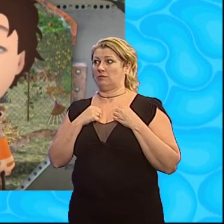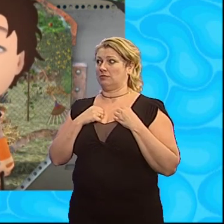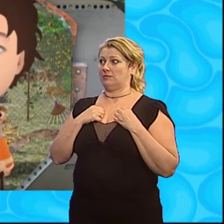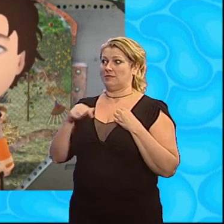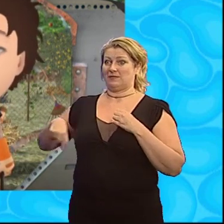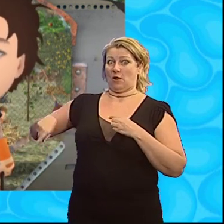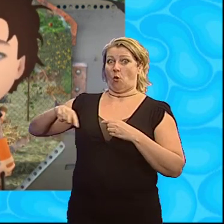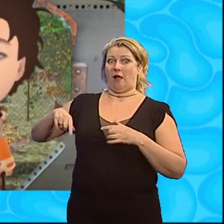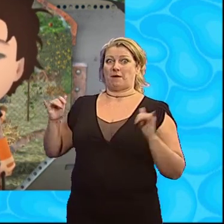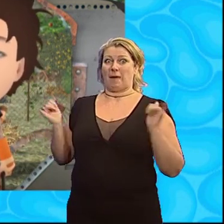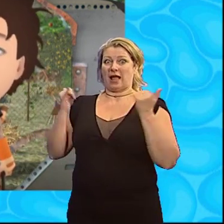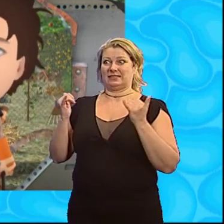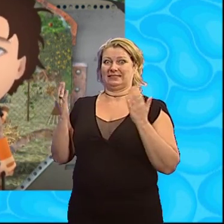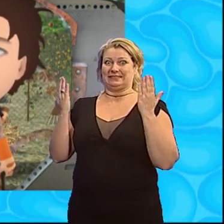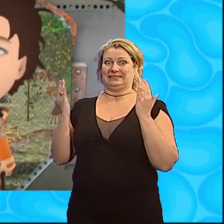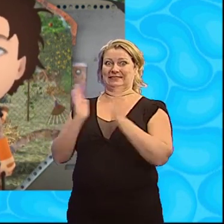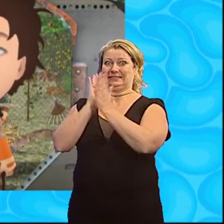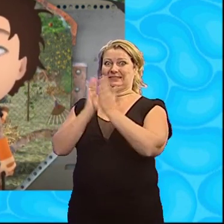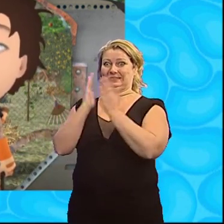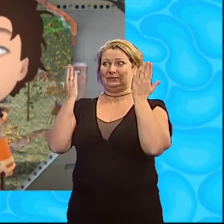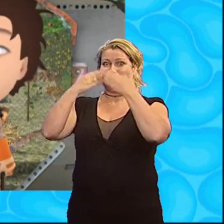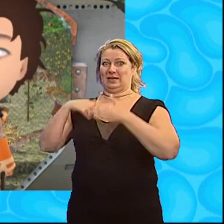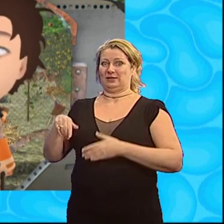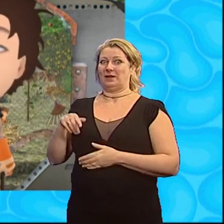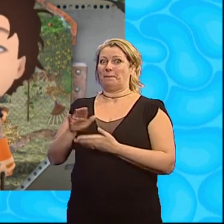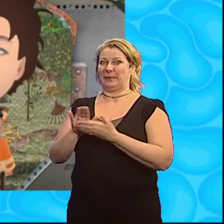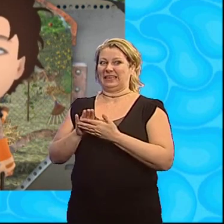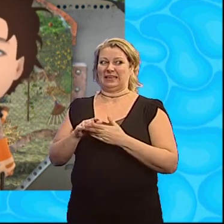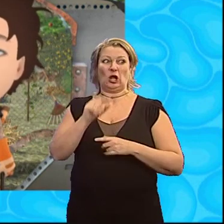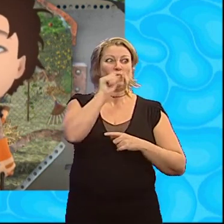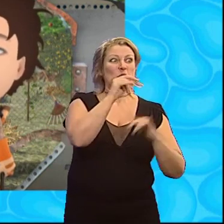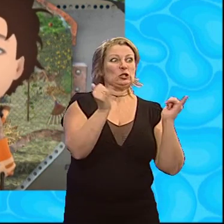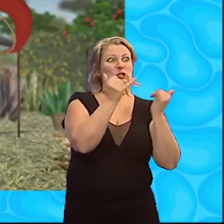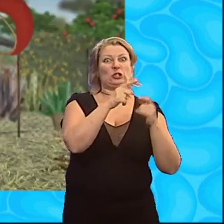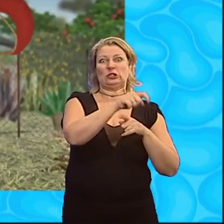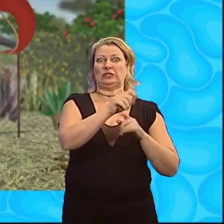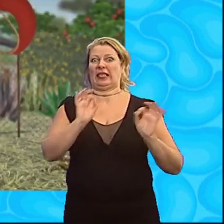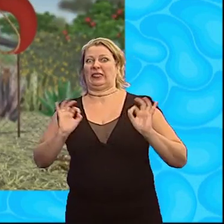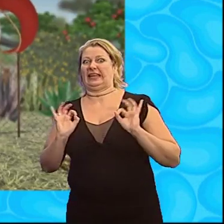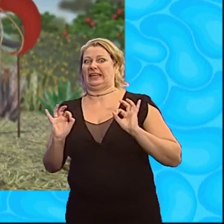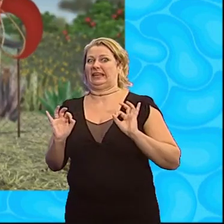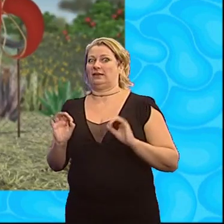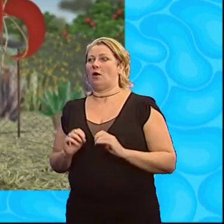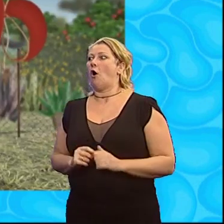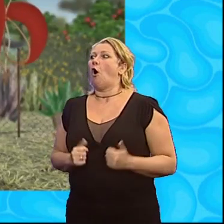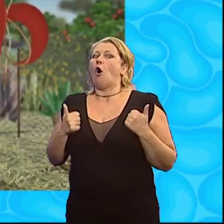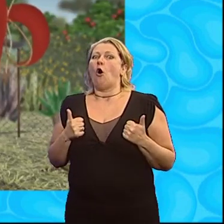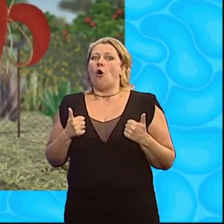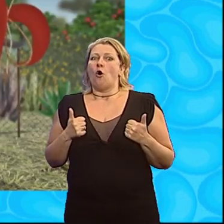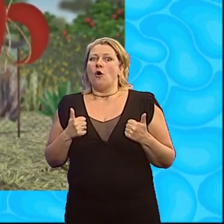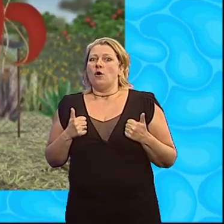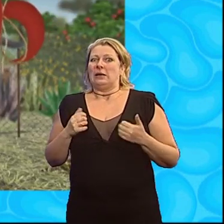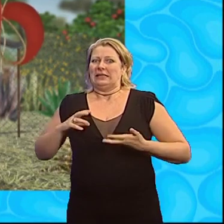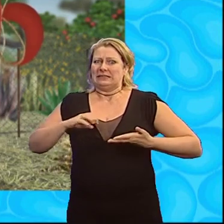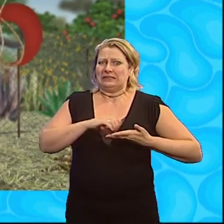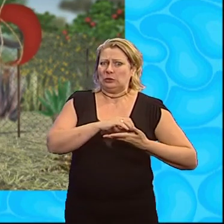They're having a party tonight to celebrate That should keep them away from the concert Right With all the insects